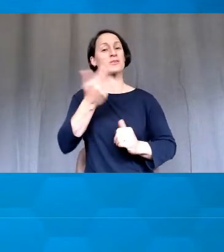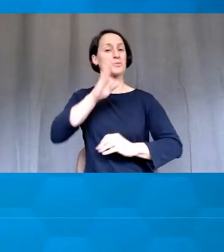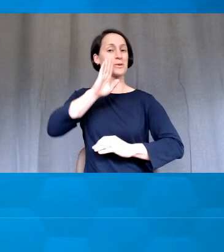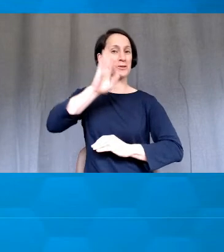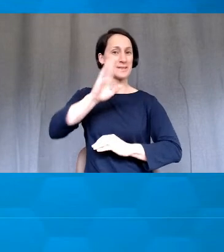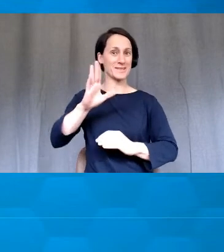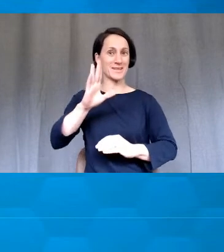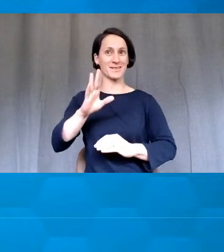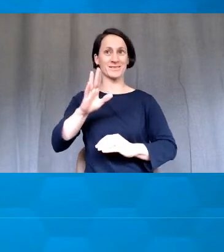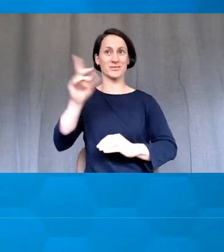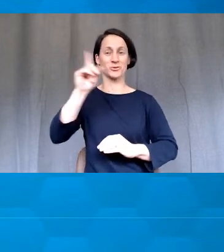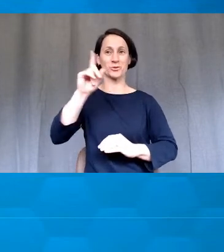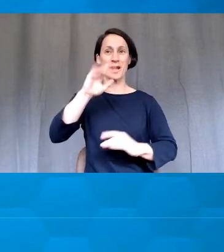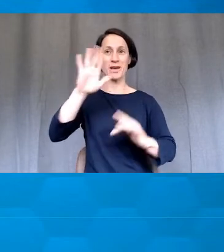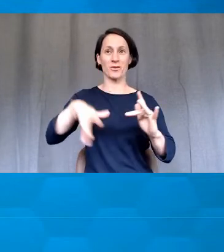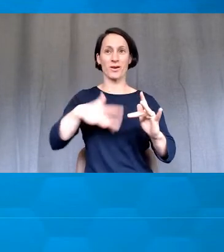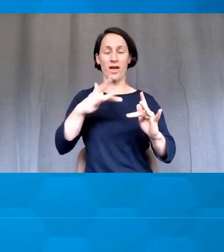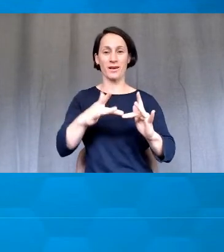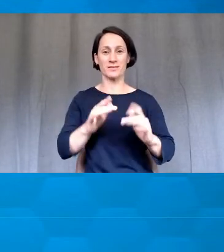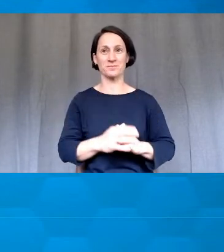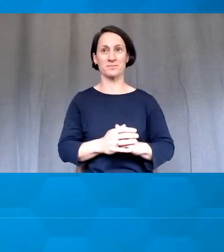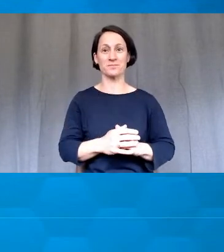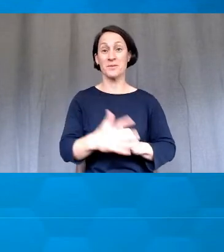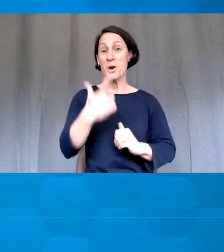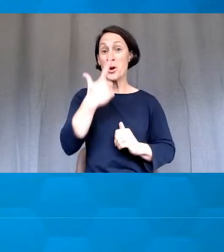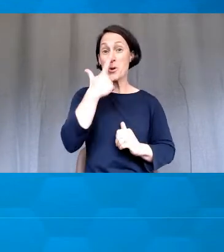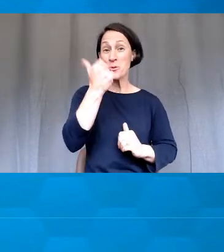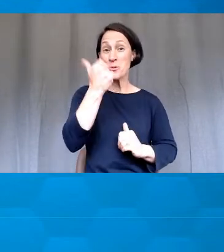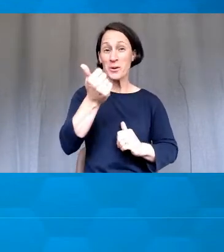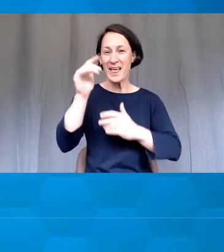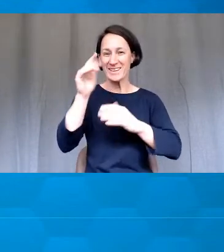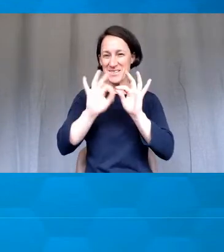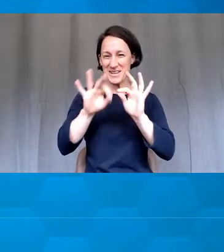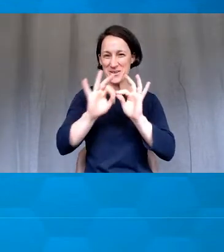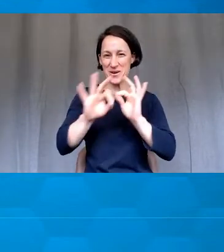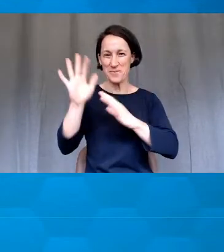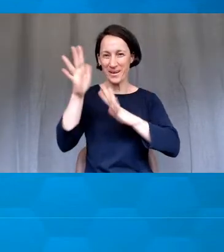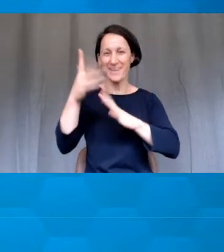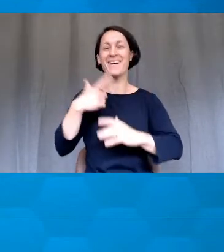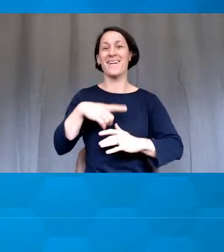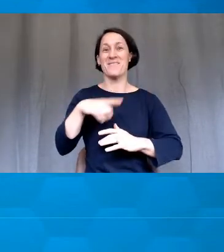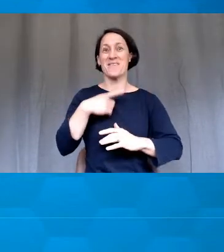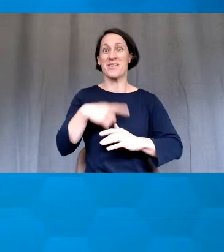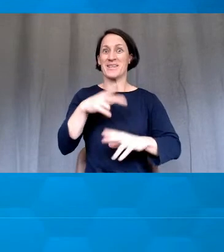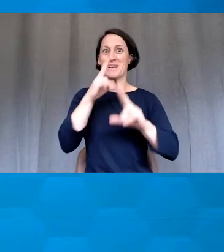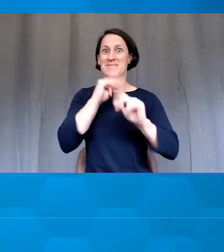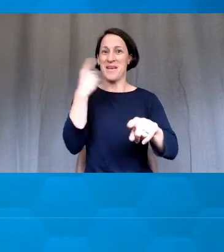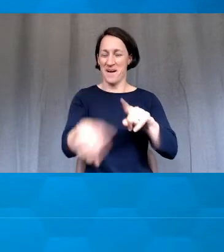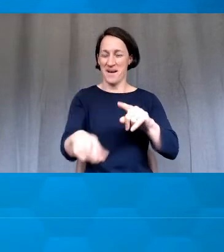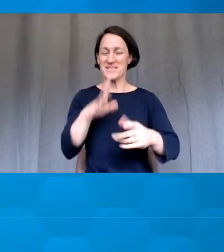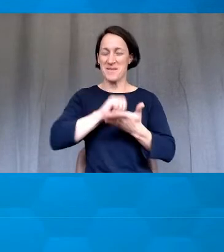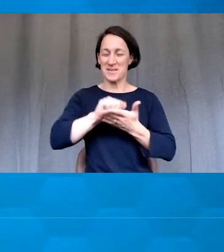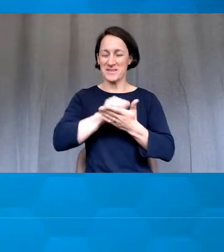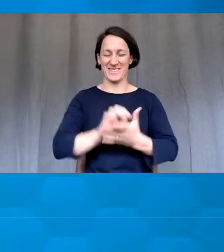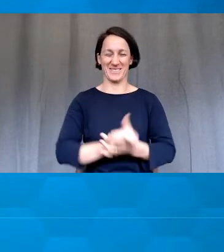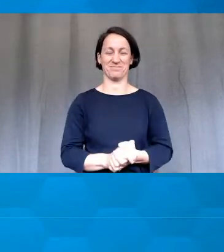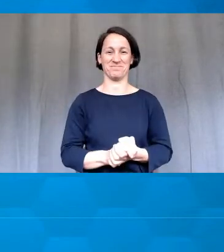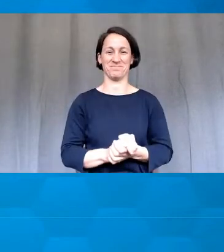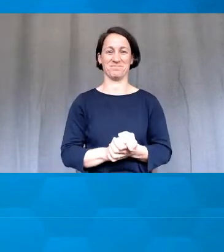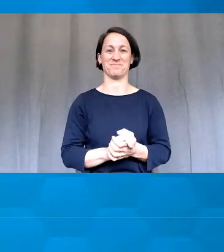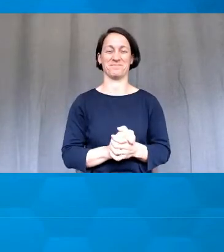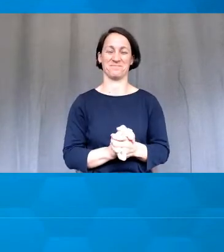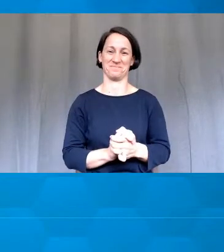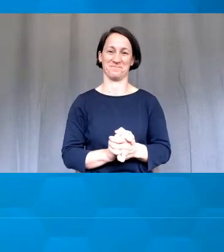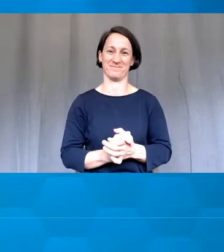my Auslan interpreter luck because I speak quickly, so apologies already. Okay, so next slide, please.